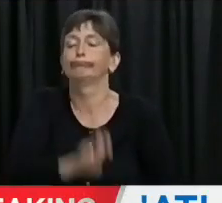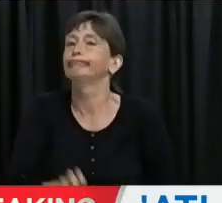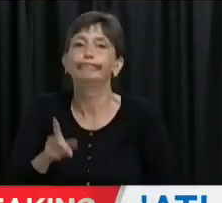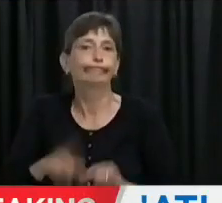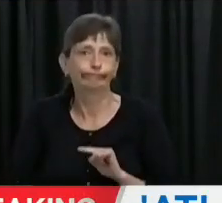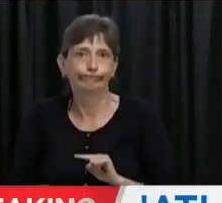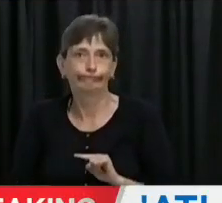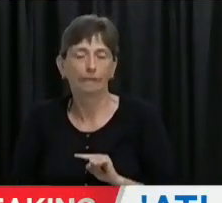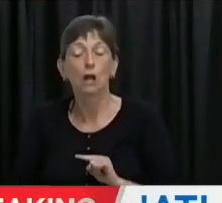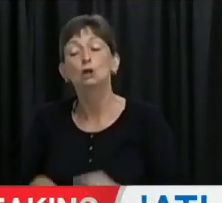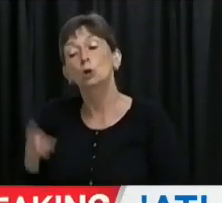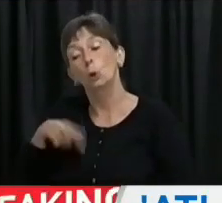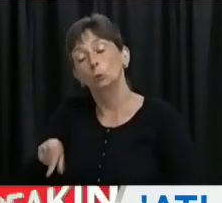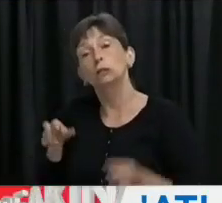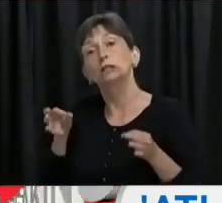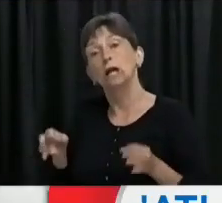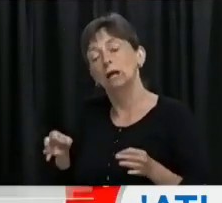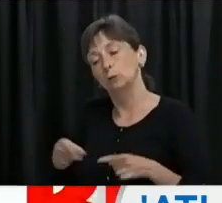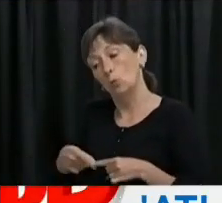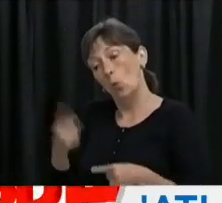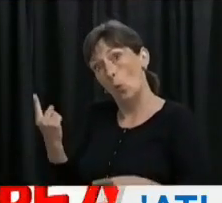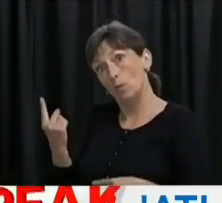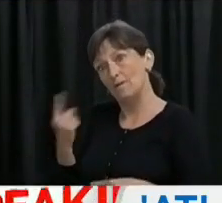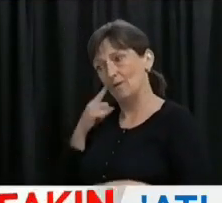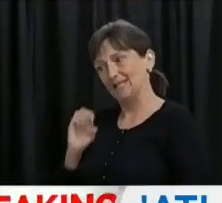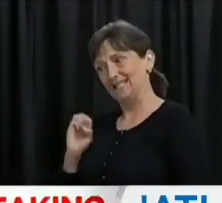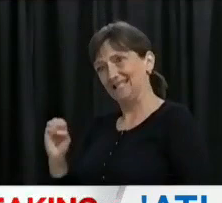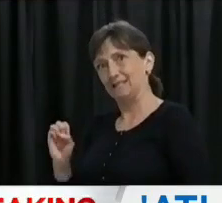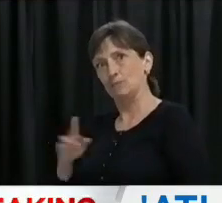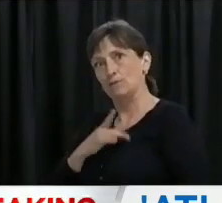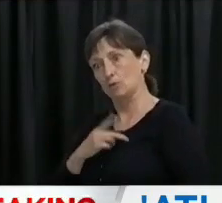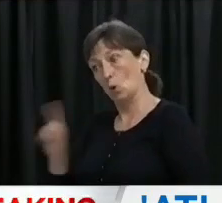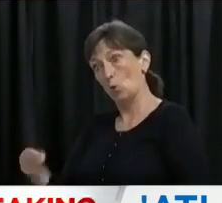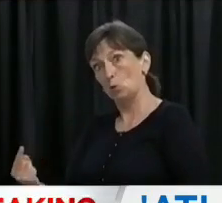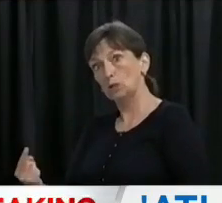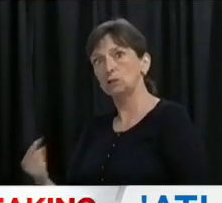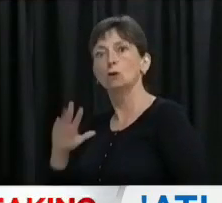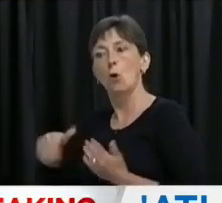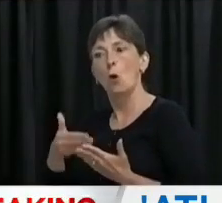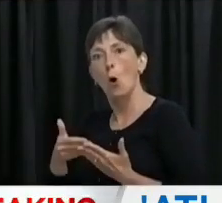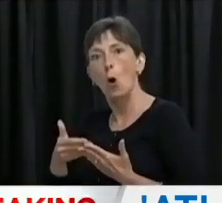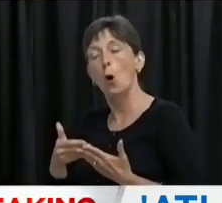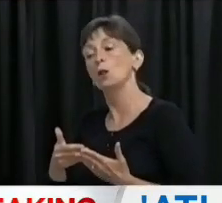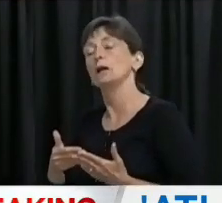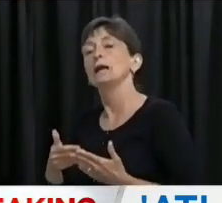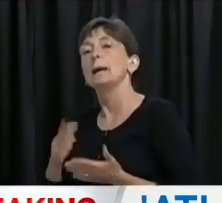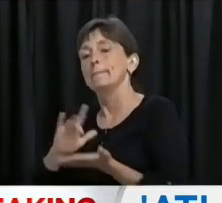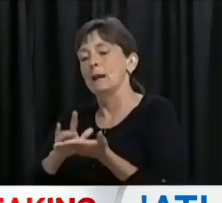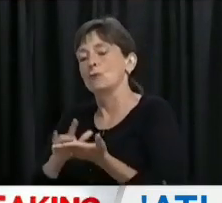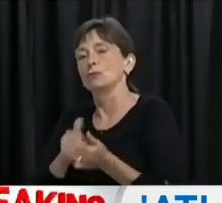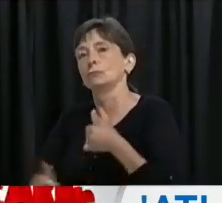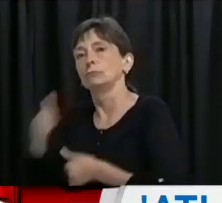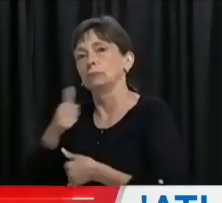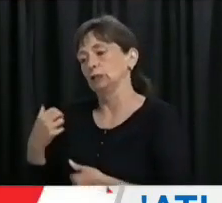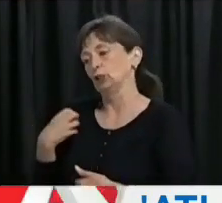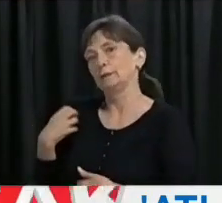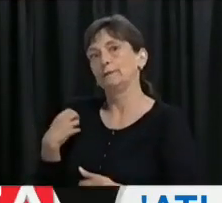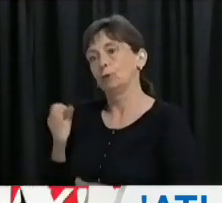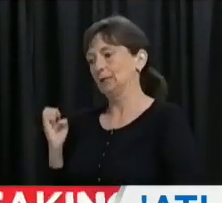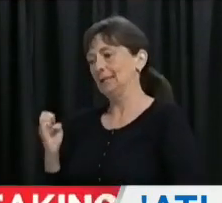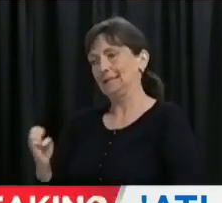to ease travel restrictions within Atlantic Canada was guided by all of the provincial chief medical officers of health.